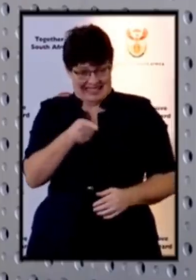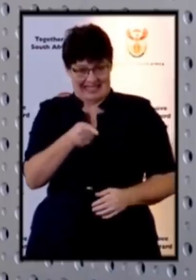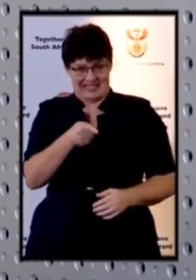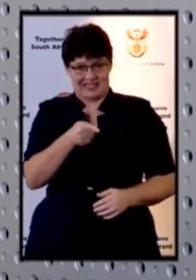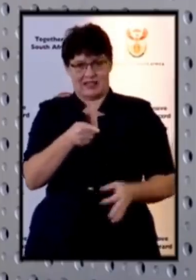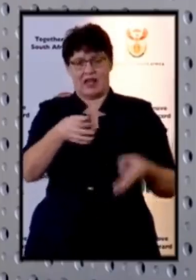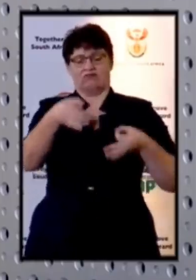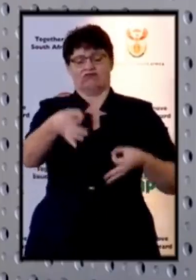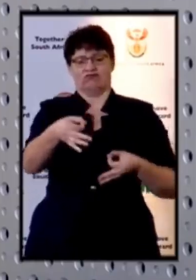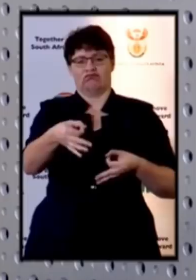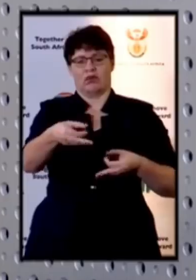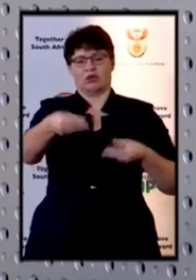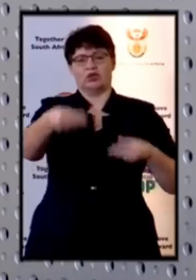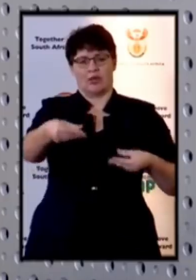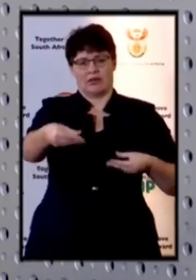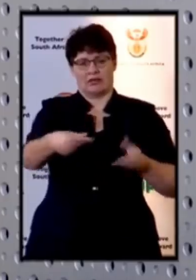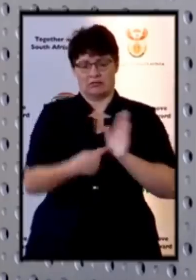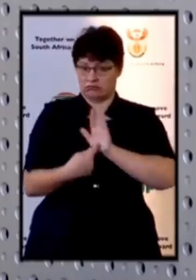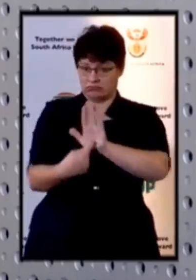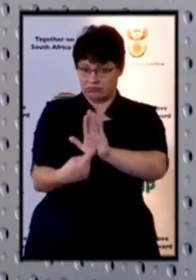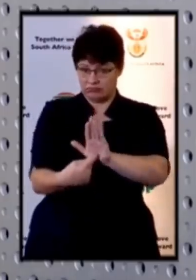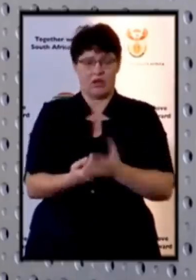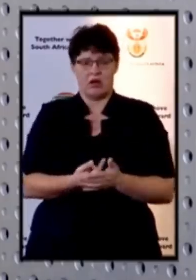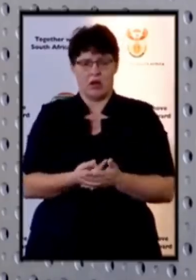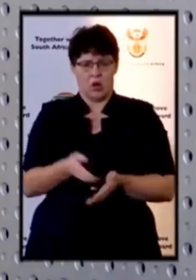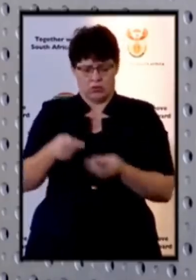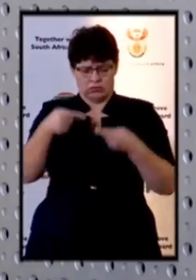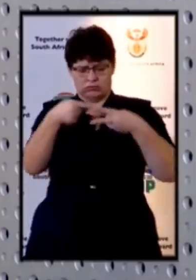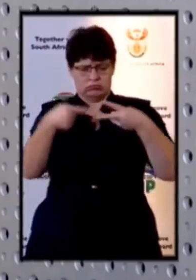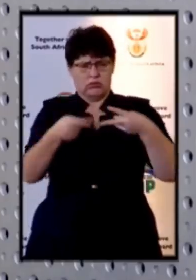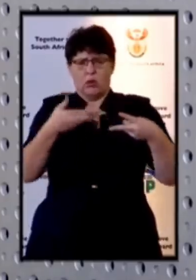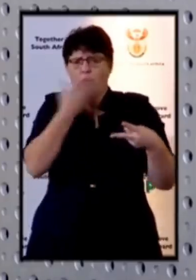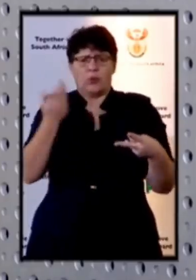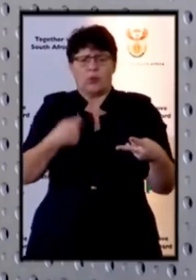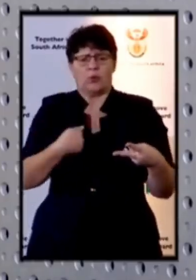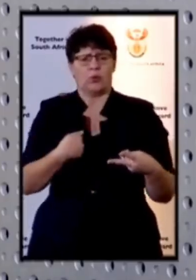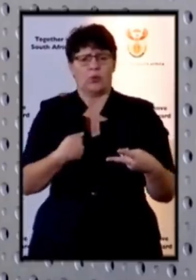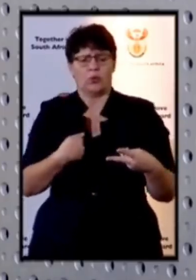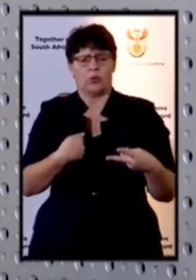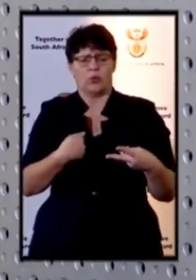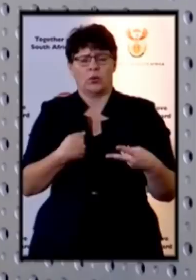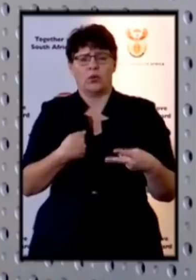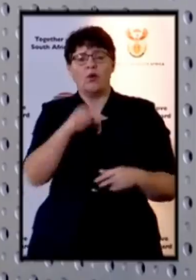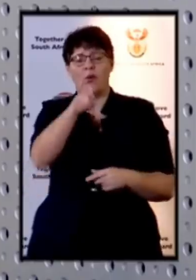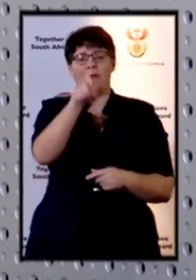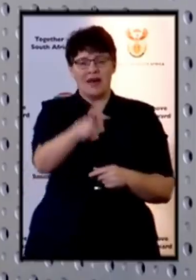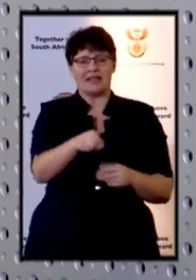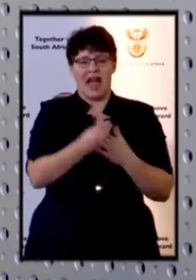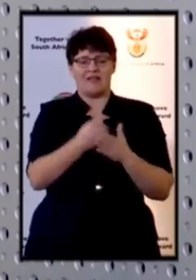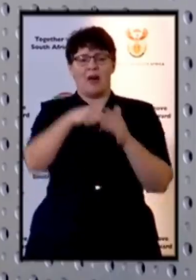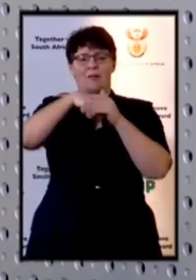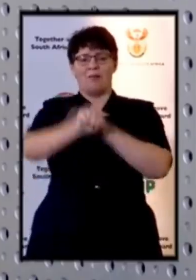papers or if you don't have those you must at least have a birth